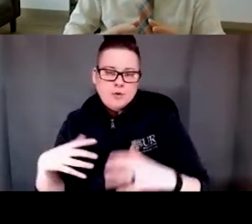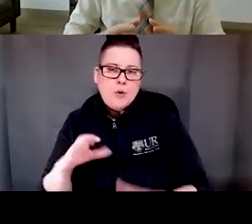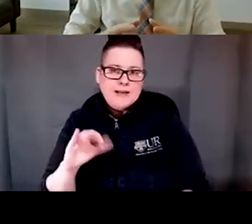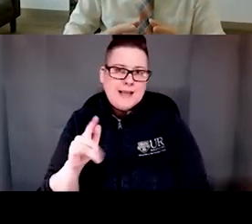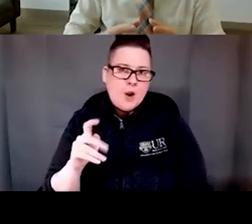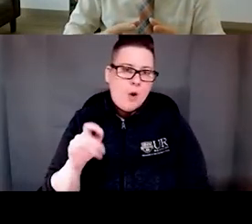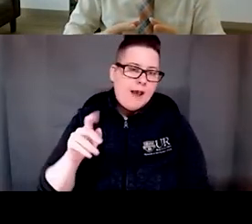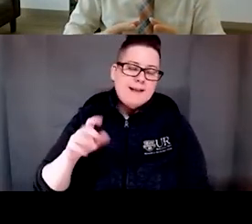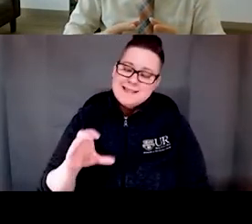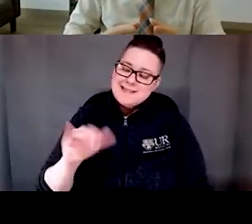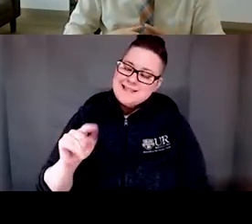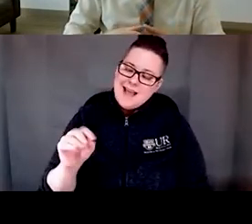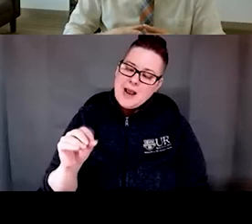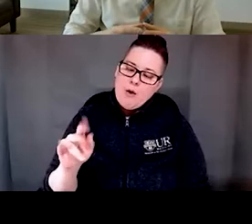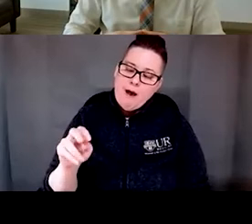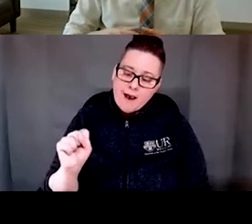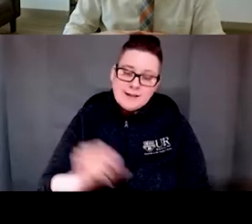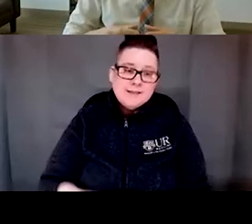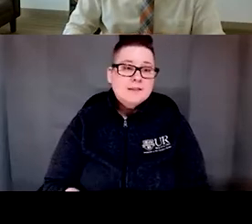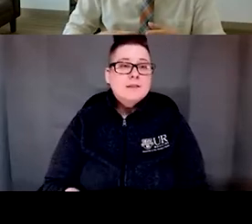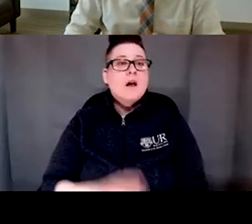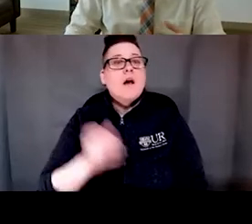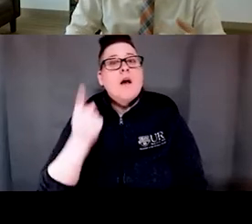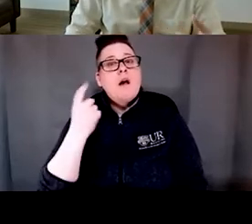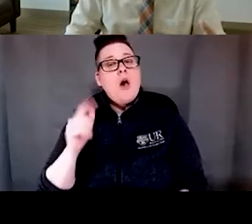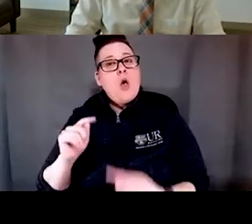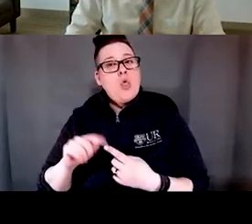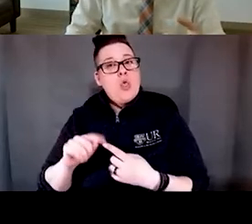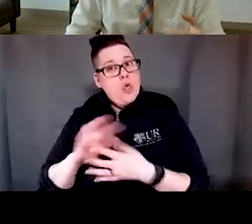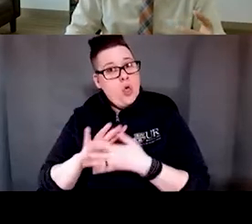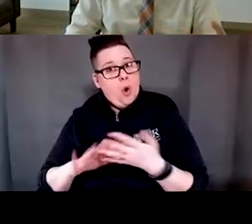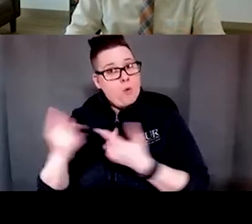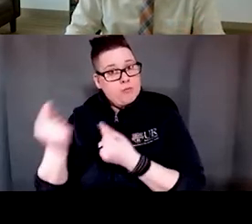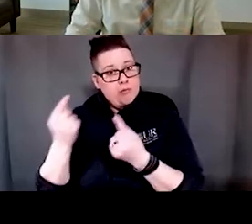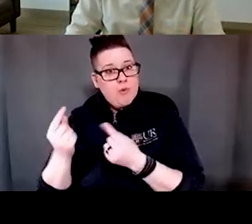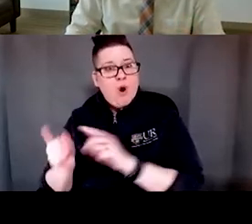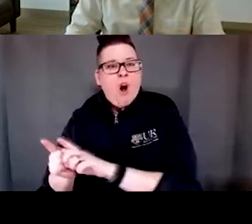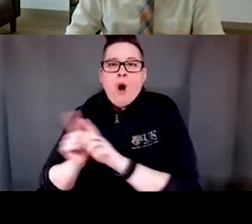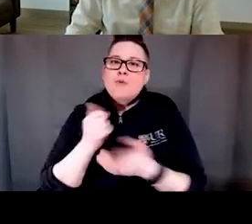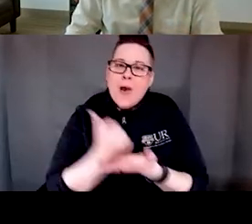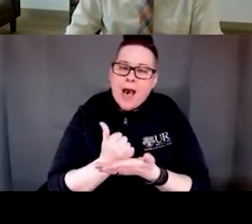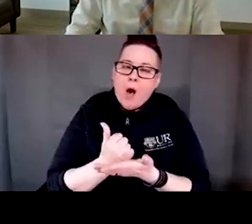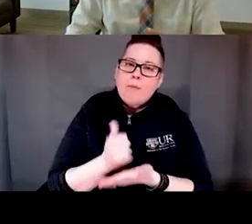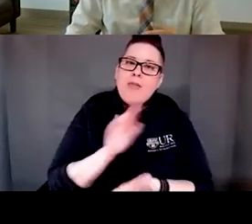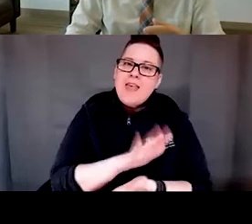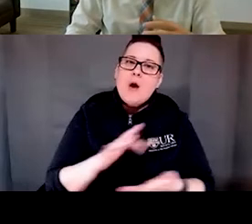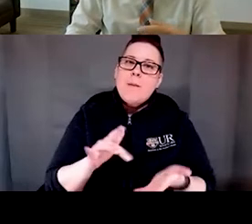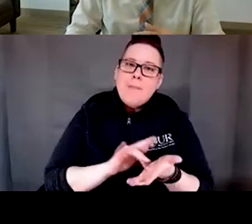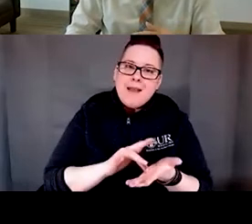activities can also address some of the physical health disparities that older Latinos are facing. So